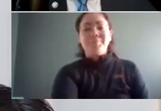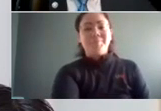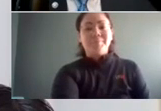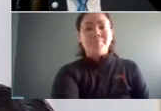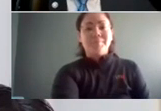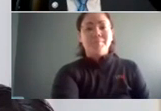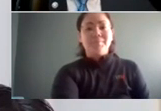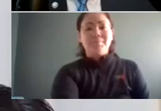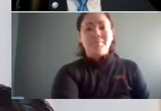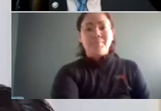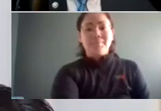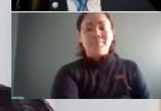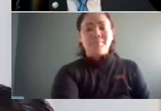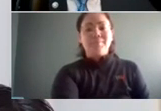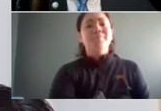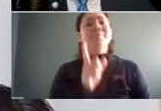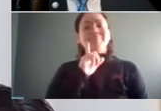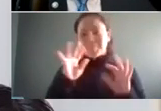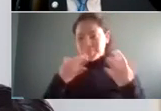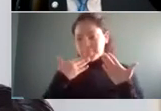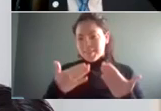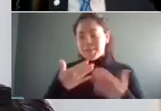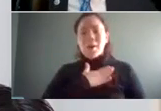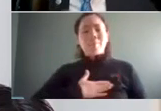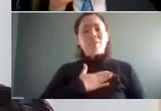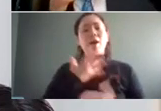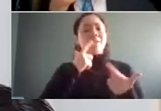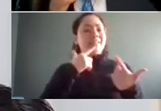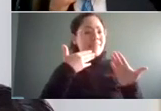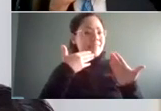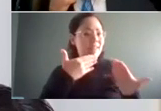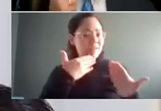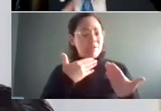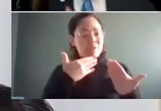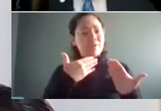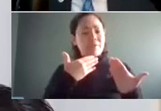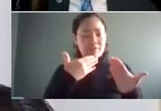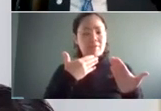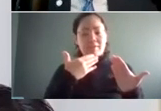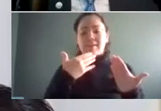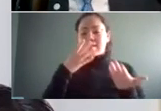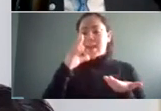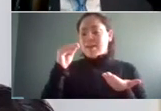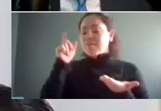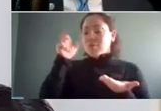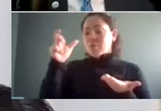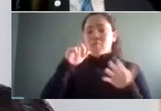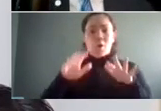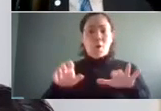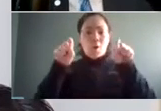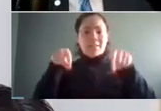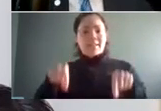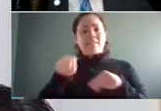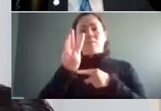Tiffany I appreciate that and I want to thank you for and Luna for for hosting this webinar